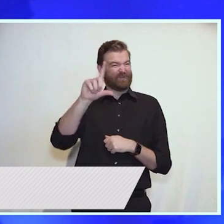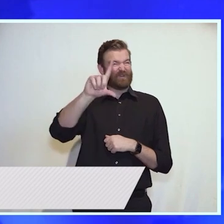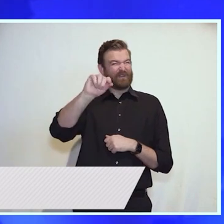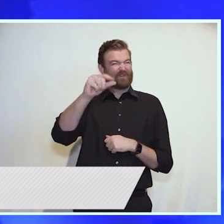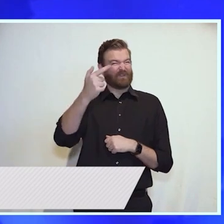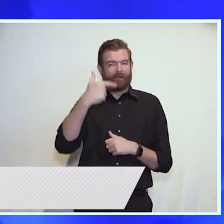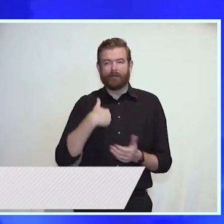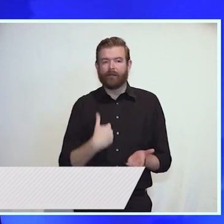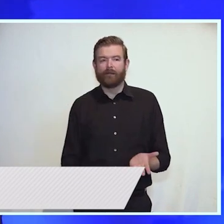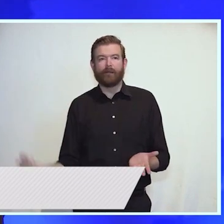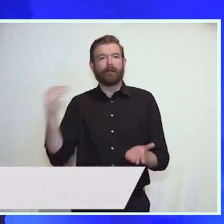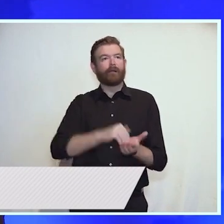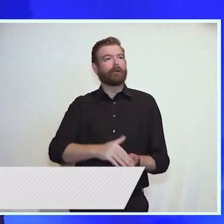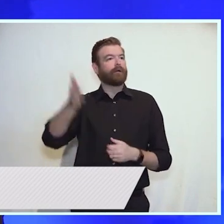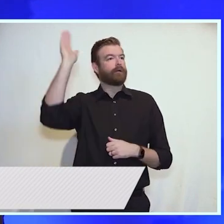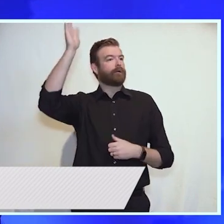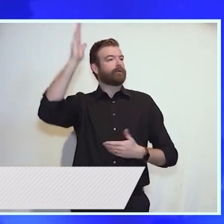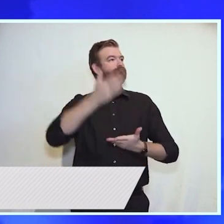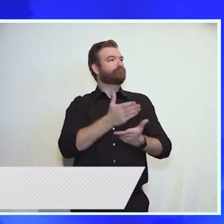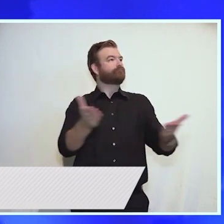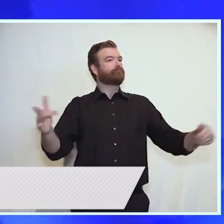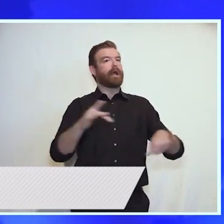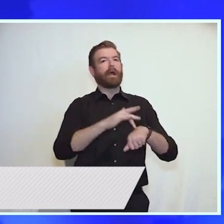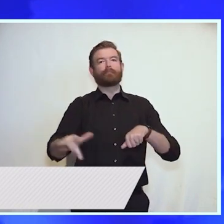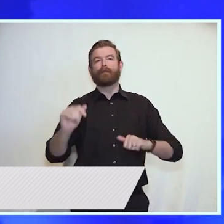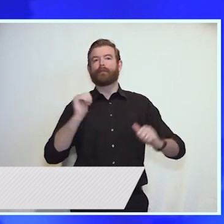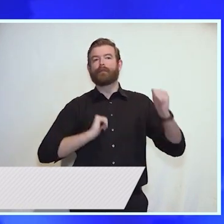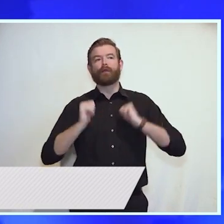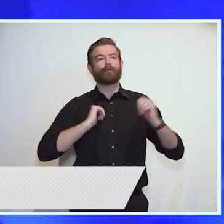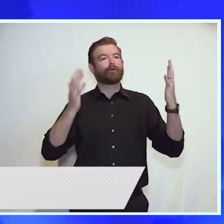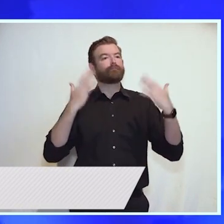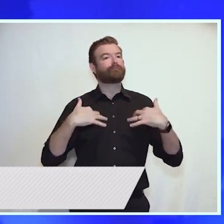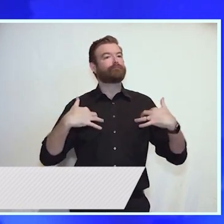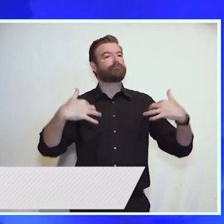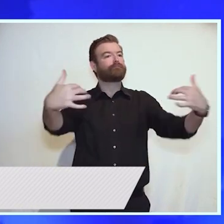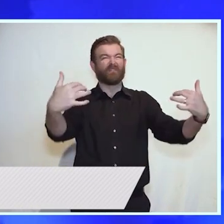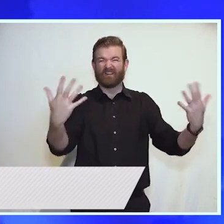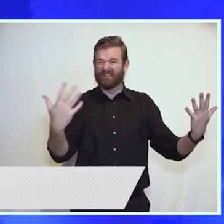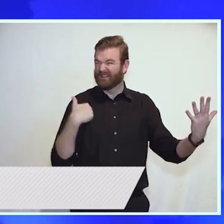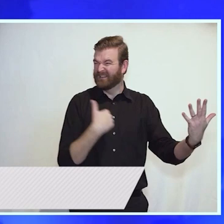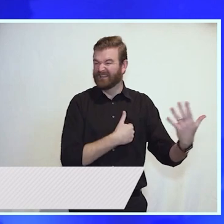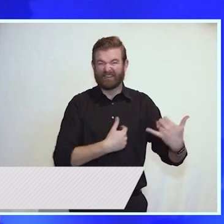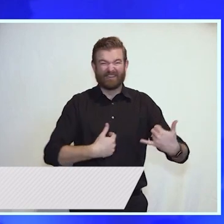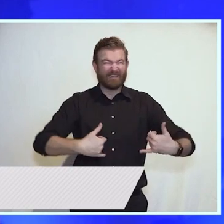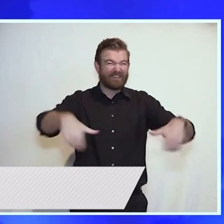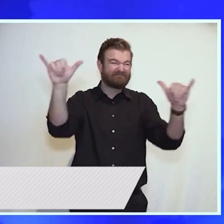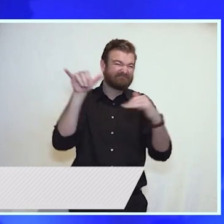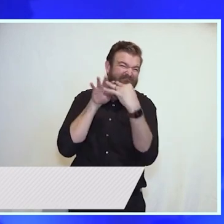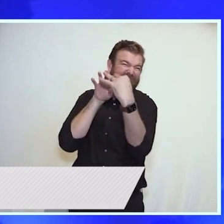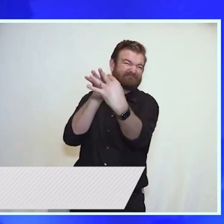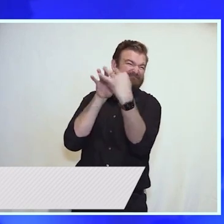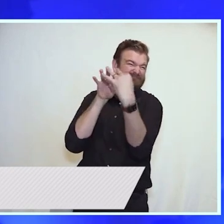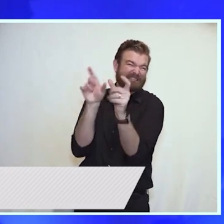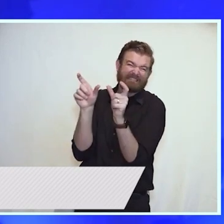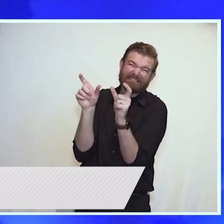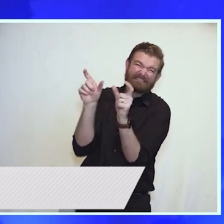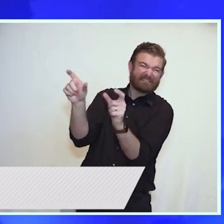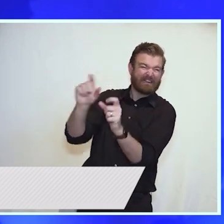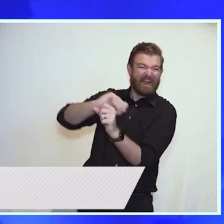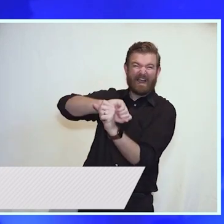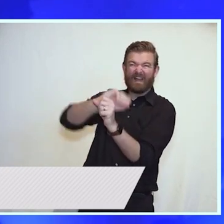And our state remains on a war footing against a virus that has now taken on a form that is overwhelming our collective psyche